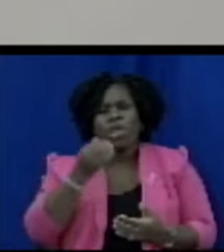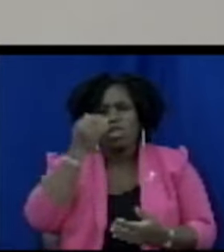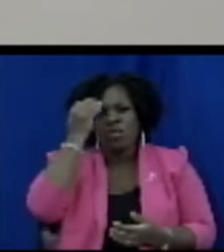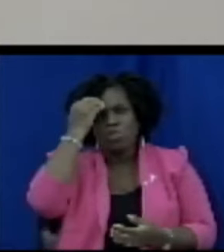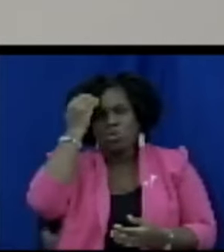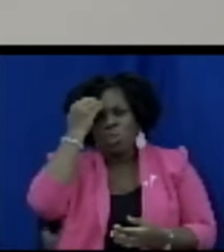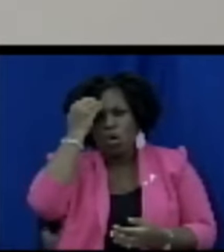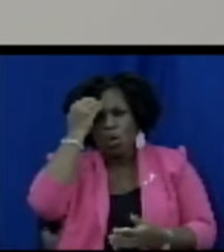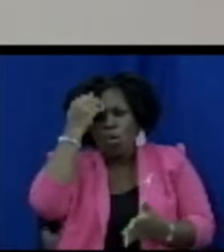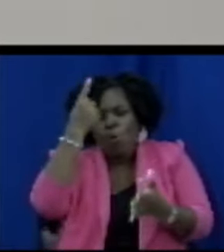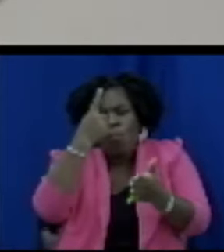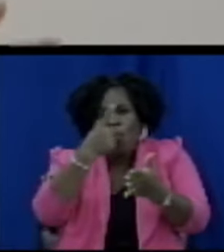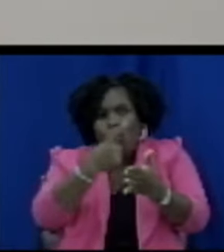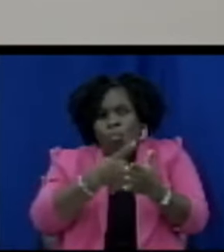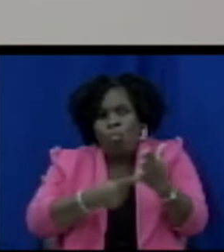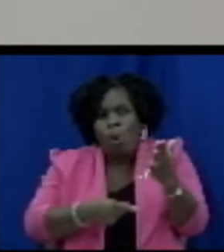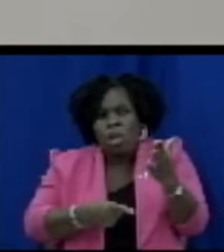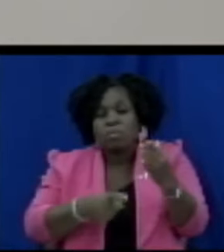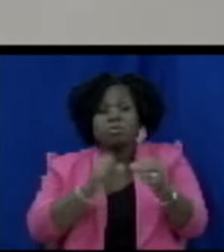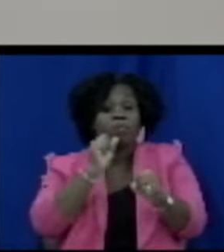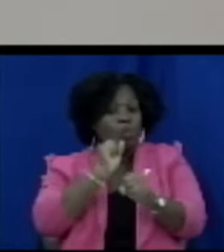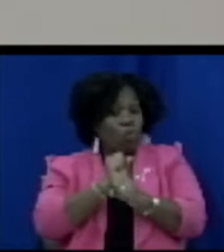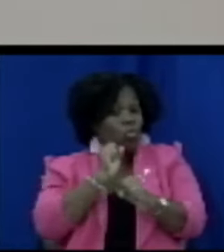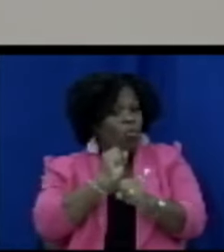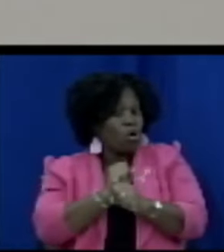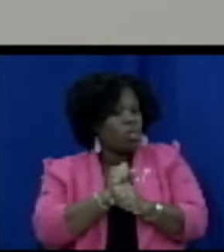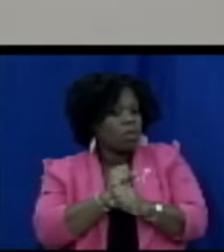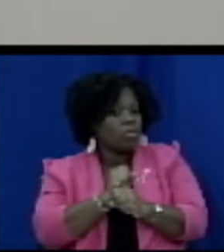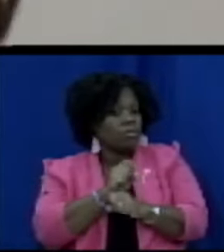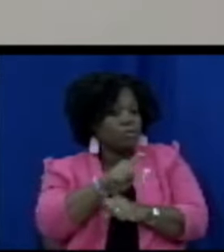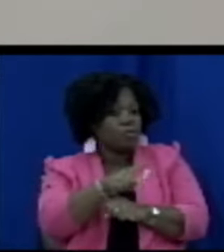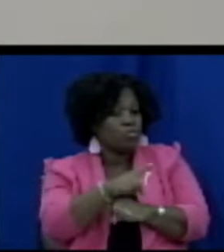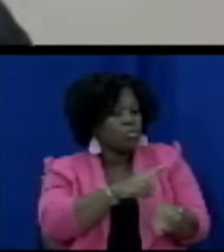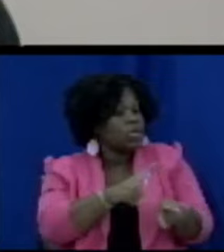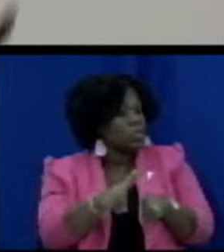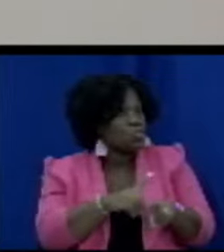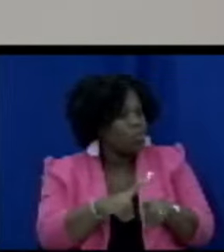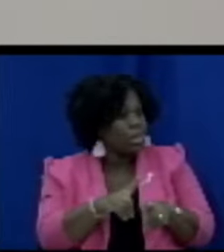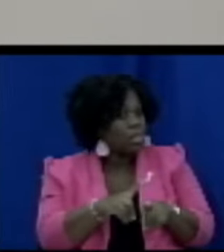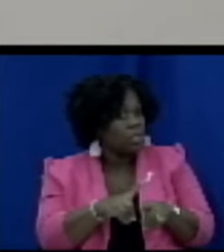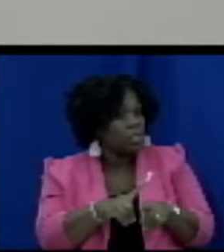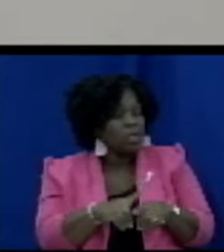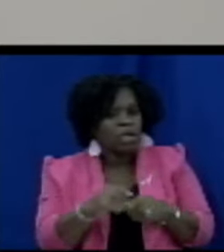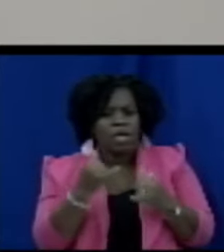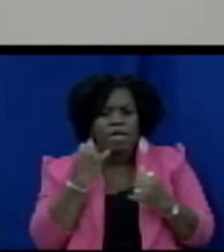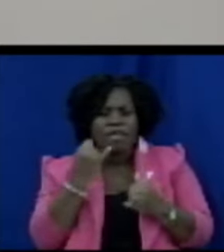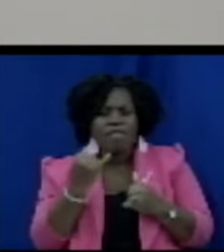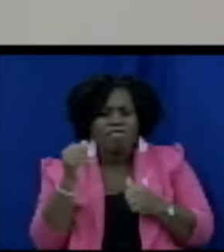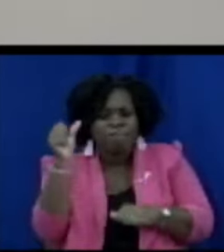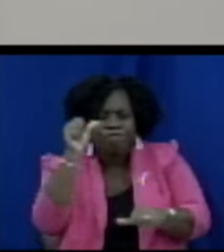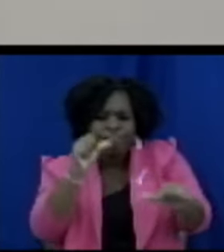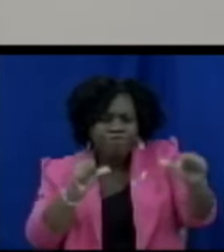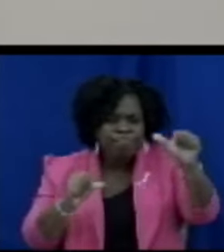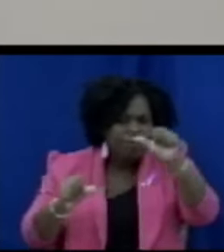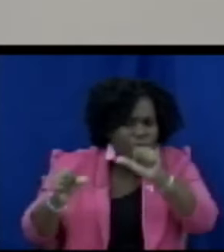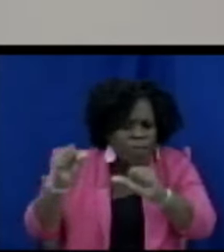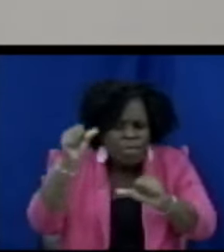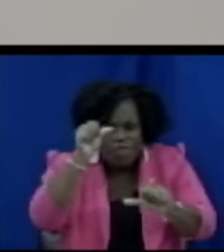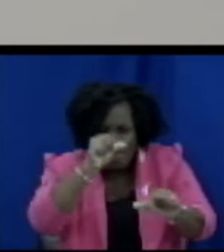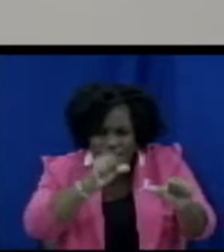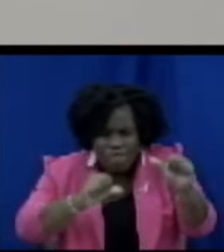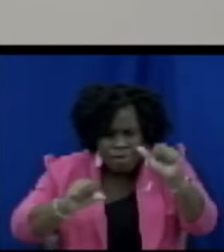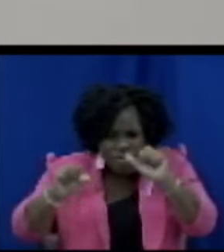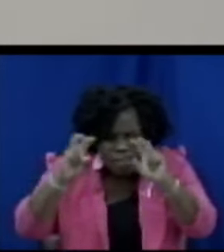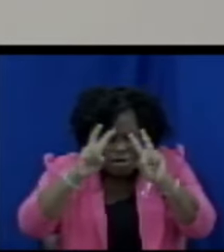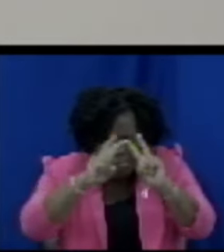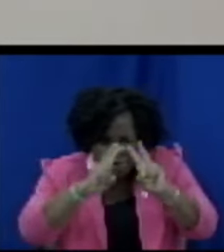board in terms of whether they're doing their work or not if they're investigating how many investigative or investigations were